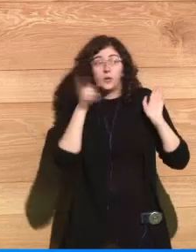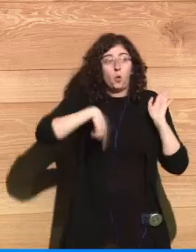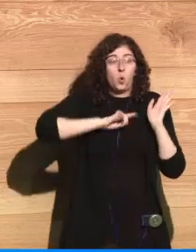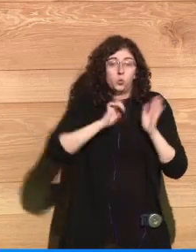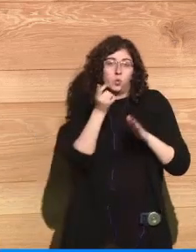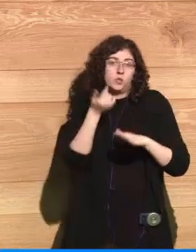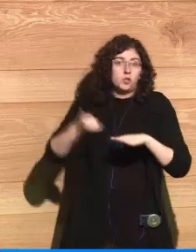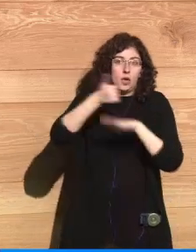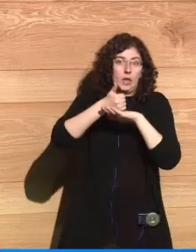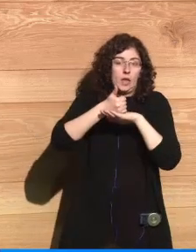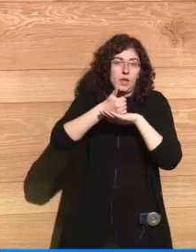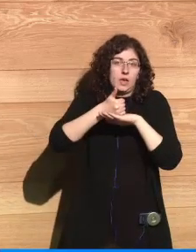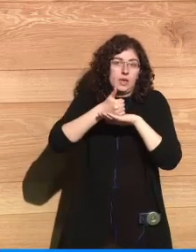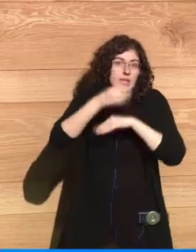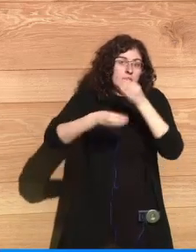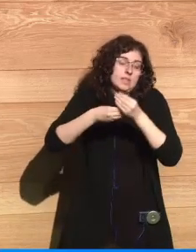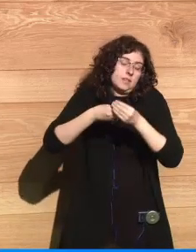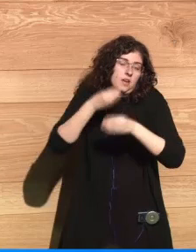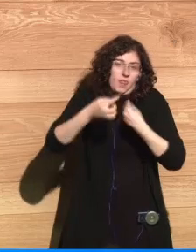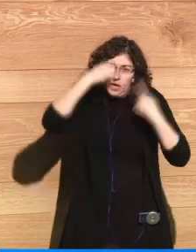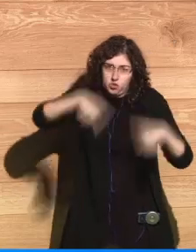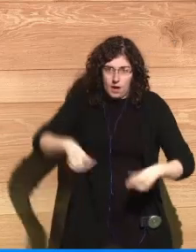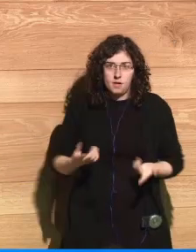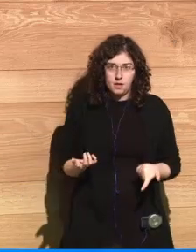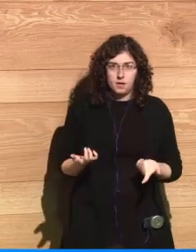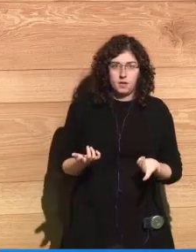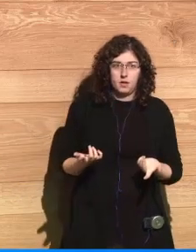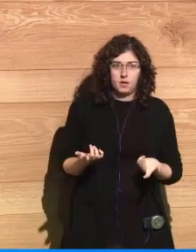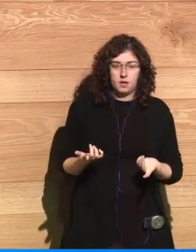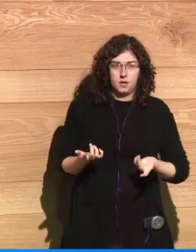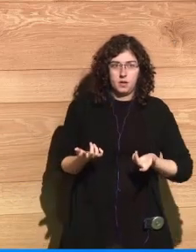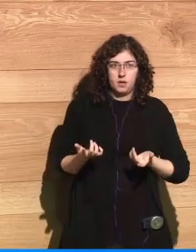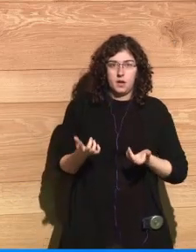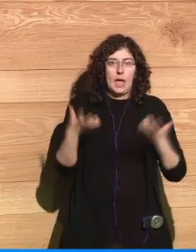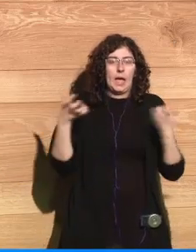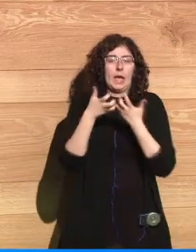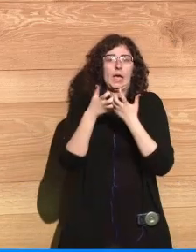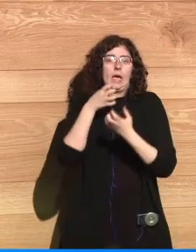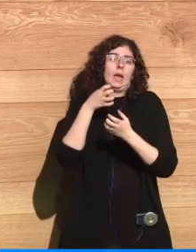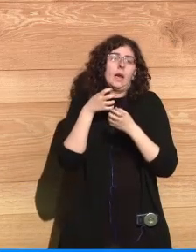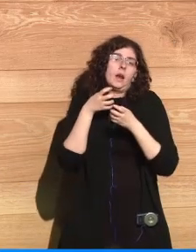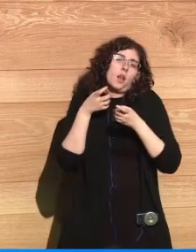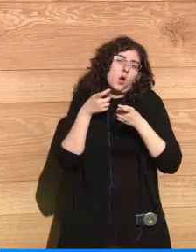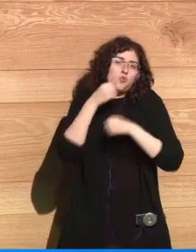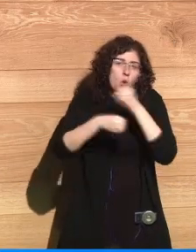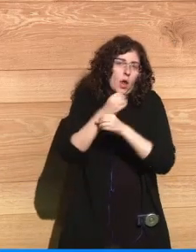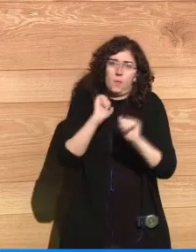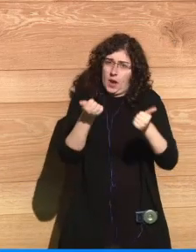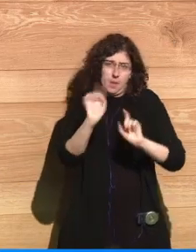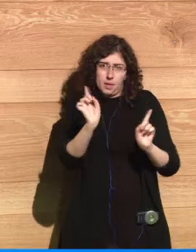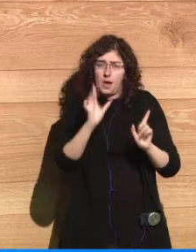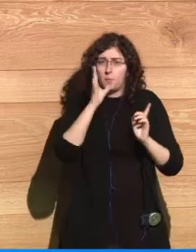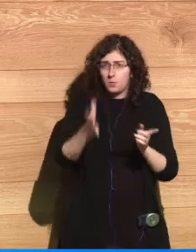they won't start another nuclear war. No, they know better. They will protect us,